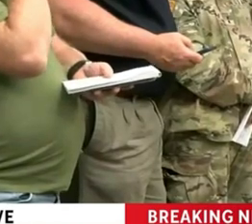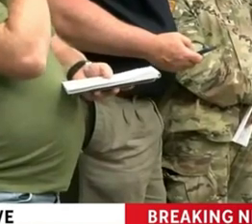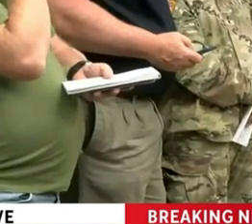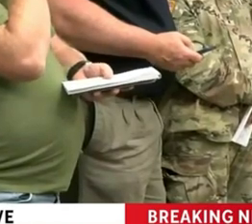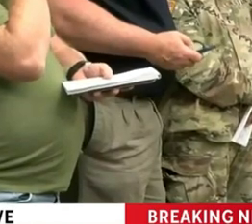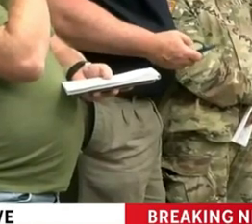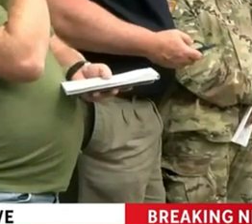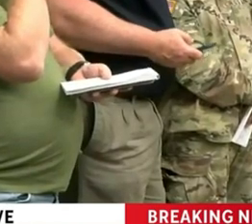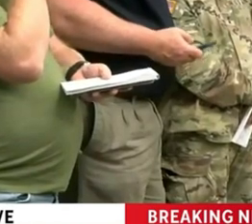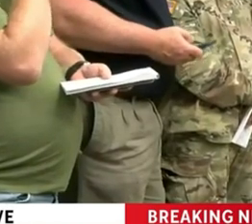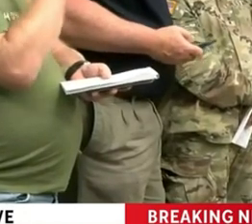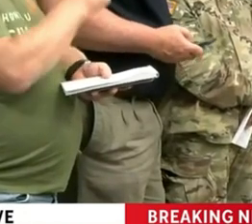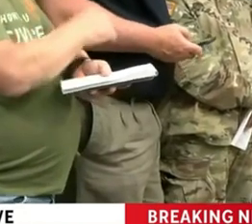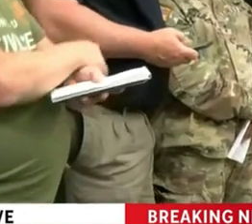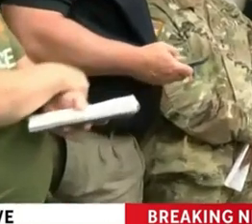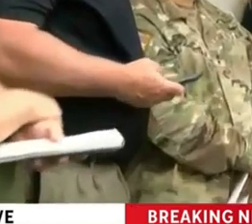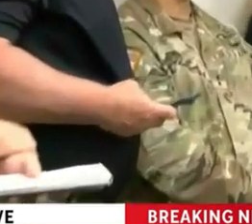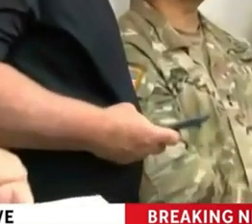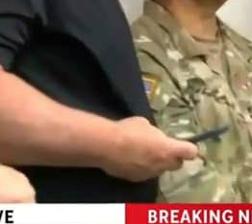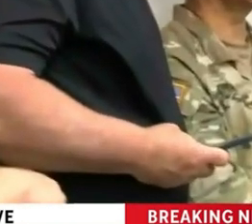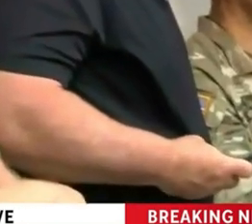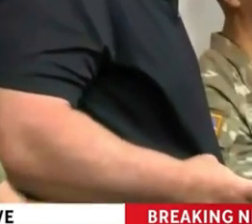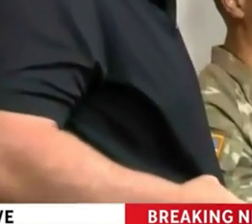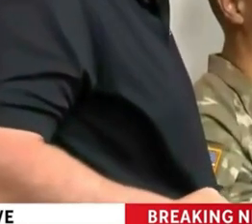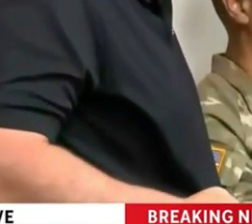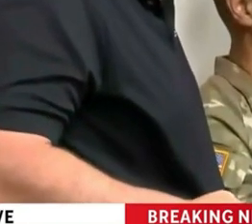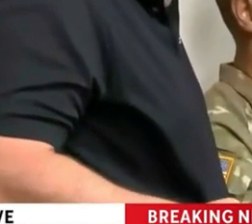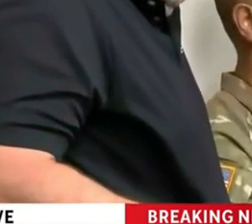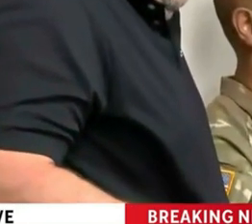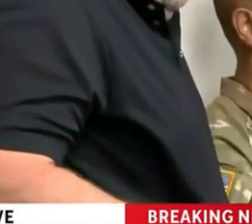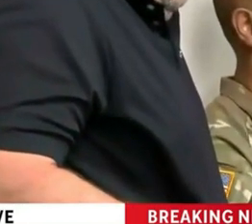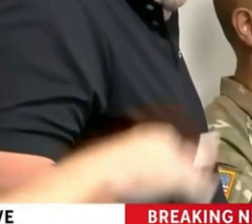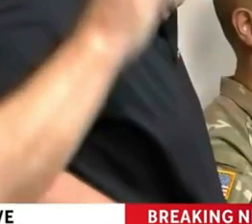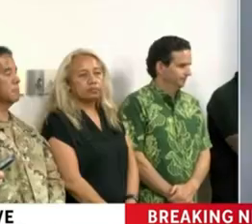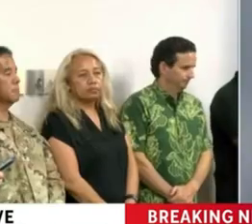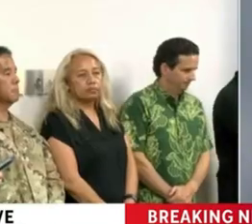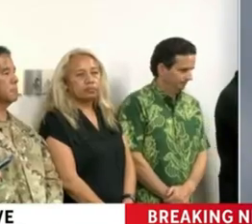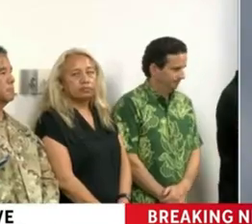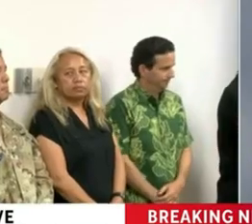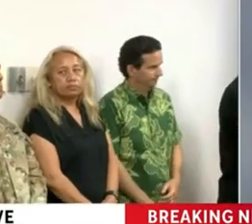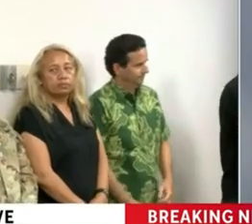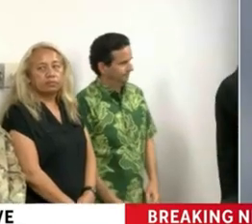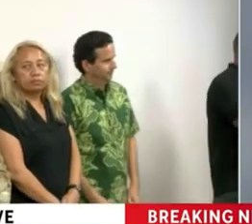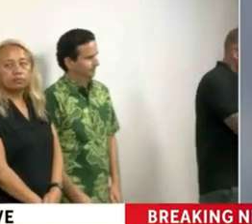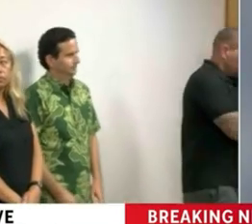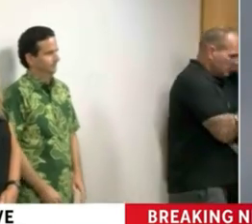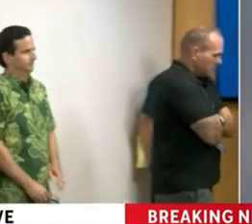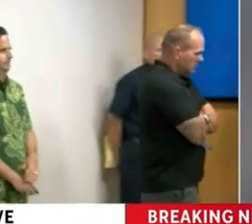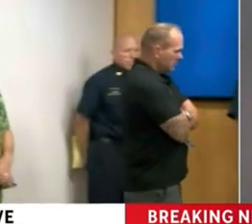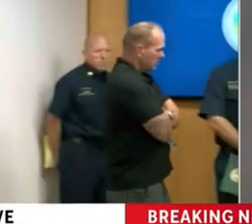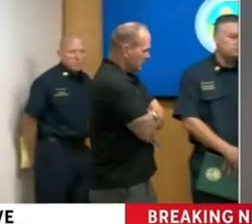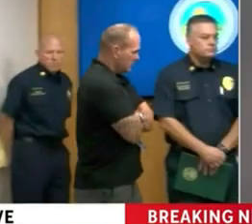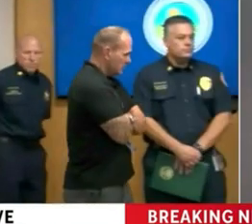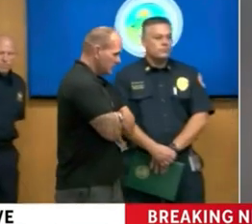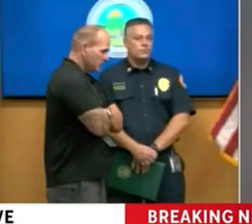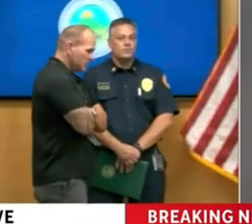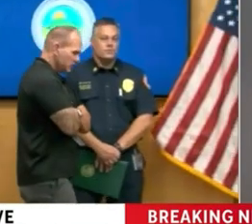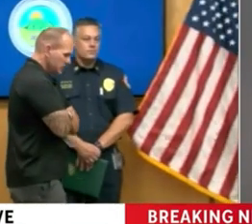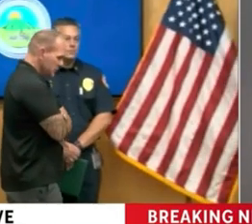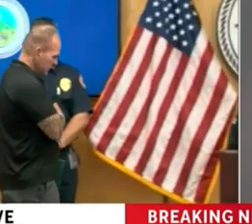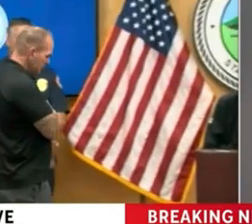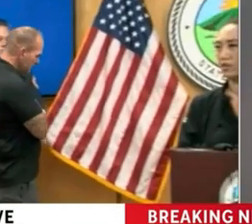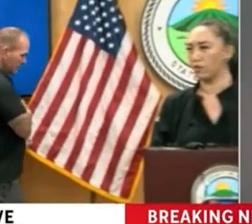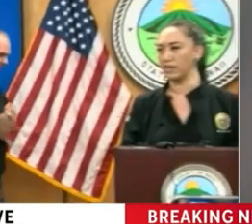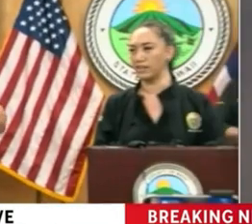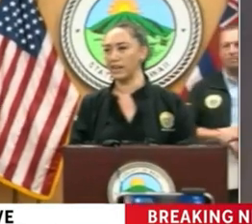At which time I'd like to ask you to please state your name and your news organization. Then you may ask the question, and then we will have the